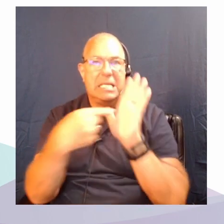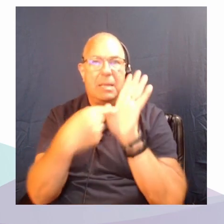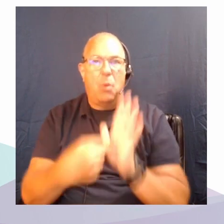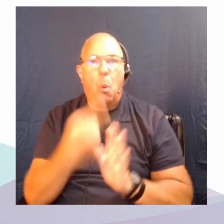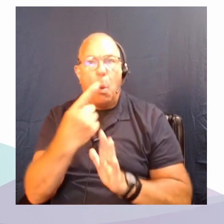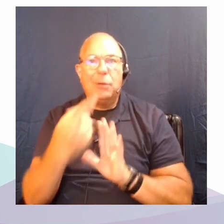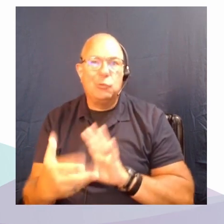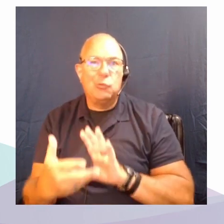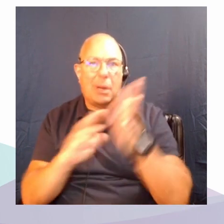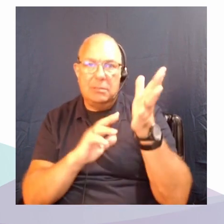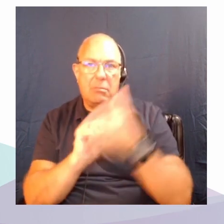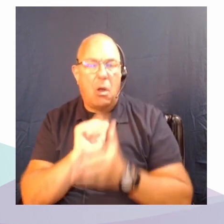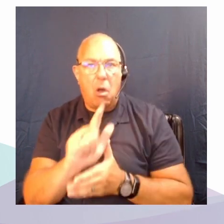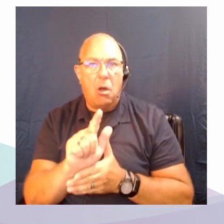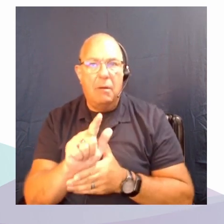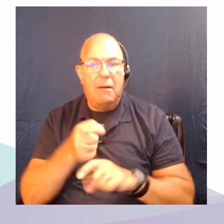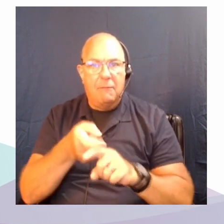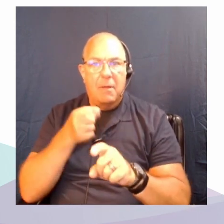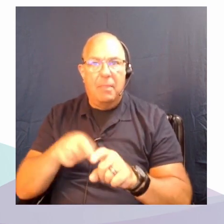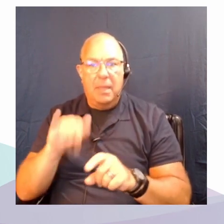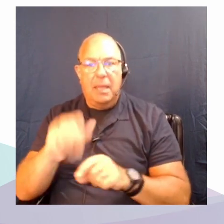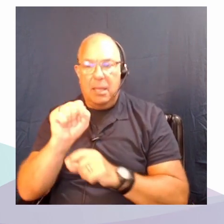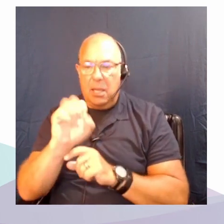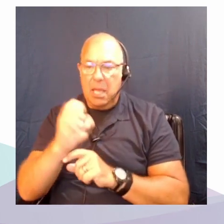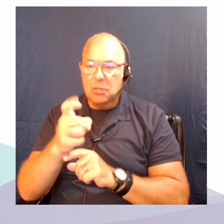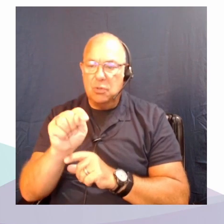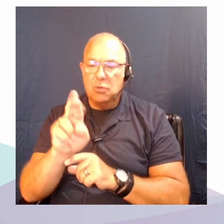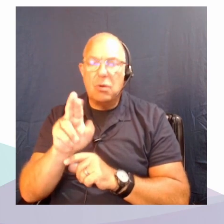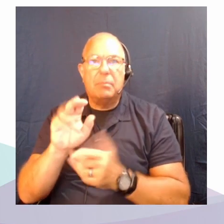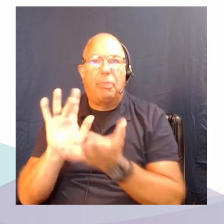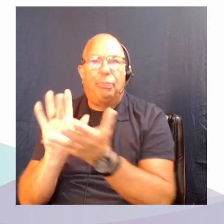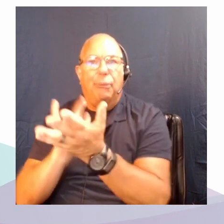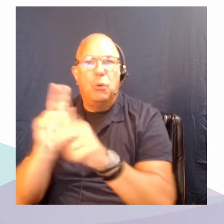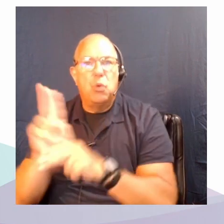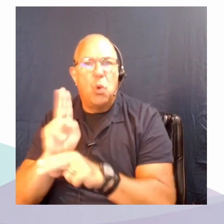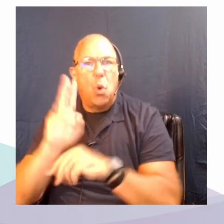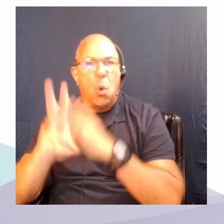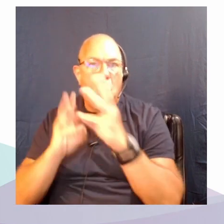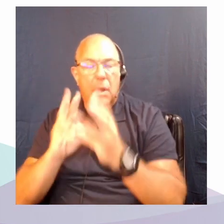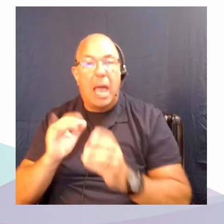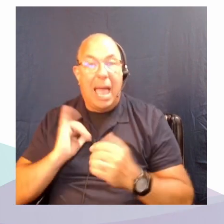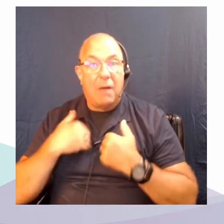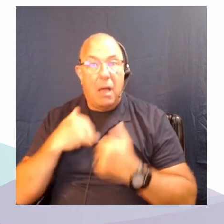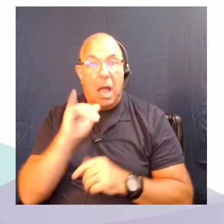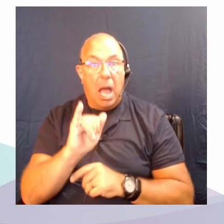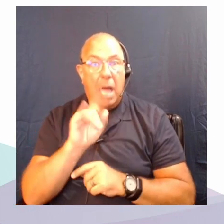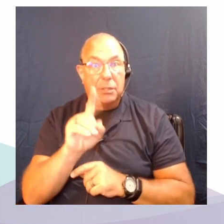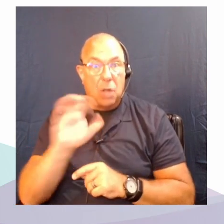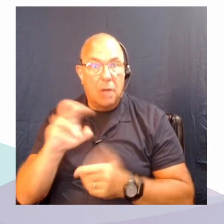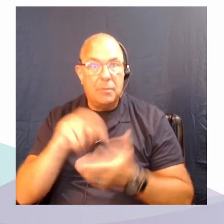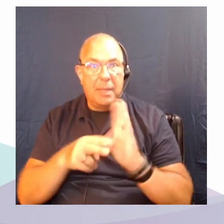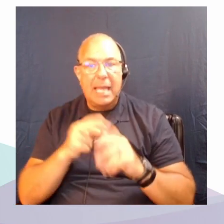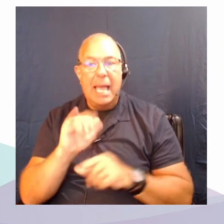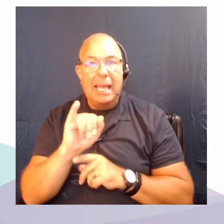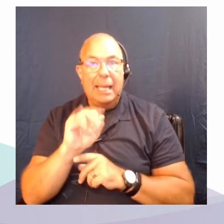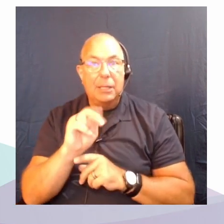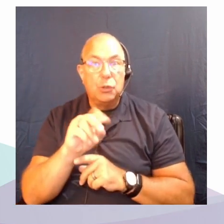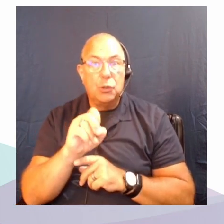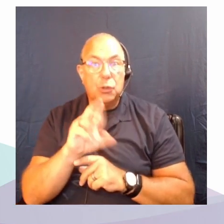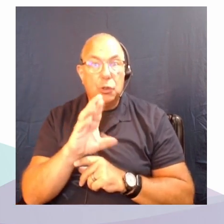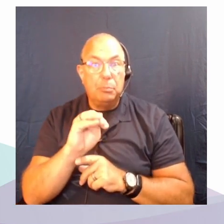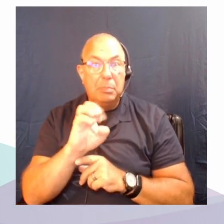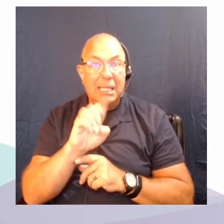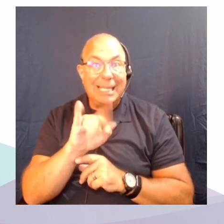extractivist worldview. So, you know, we had IDOC, which is an intermediate documentary project that I already mentioned. I interviewed over a hundred